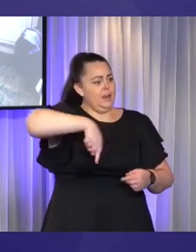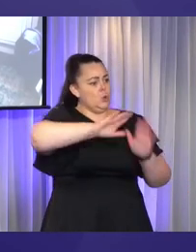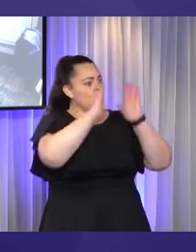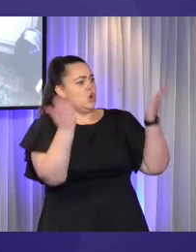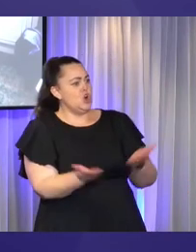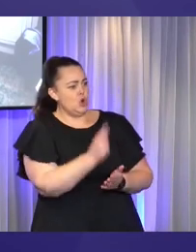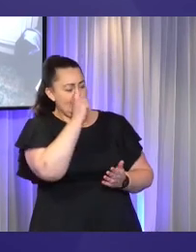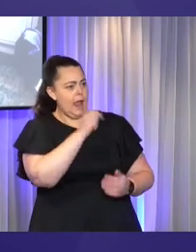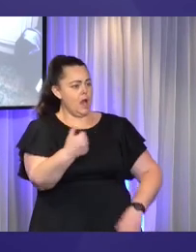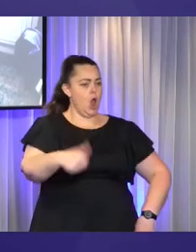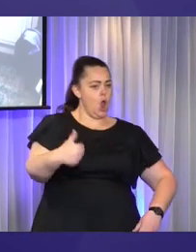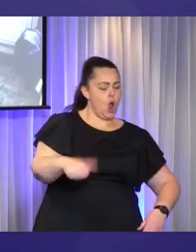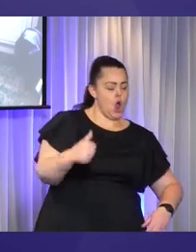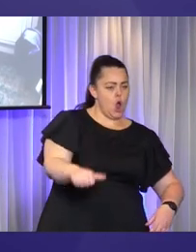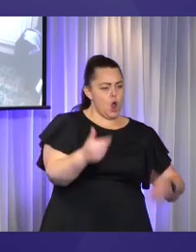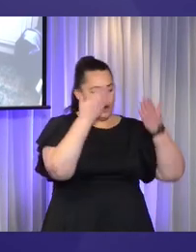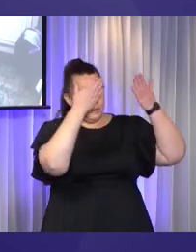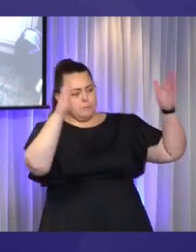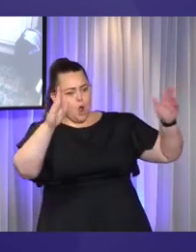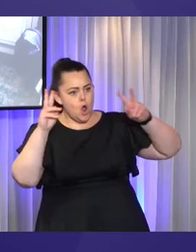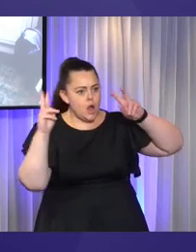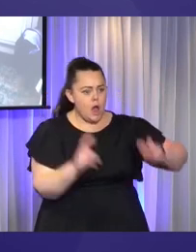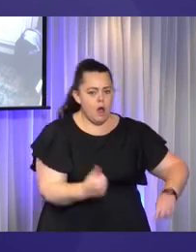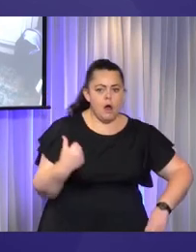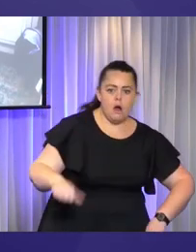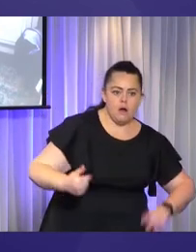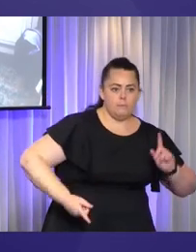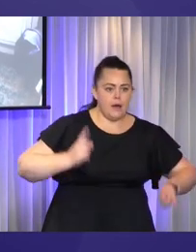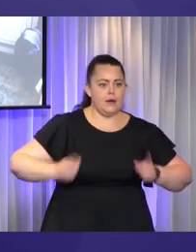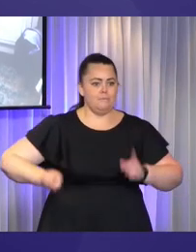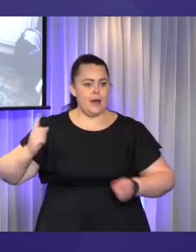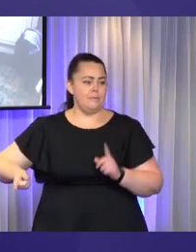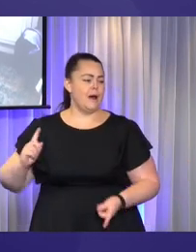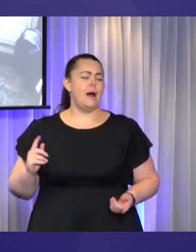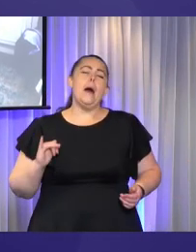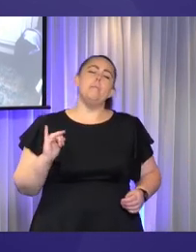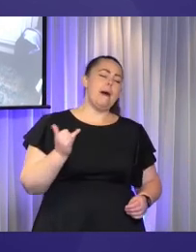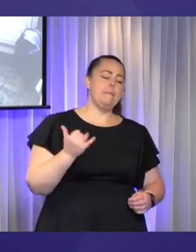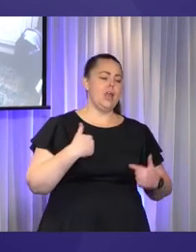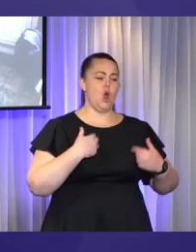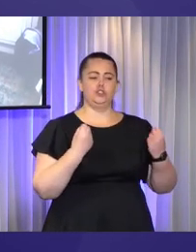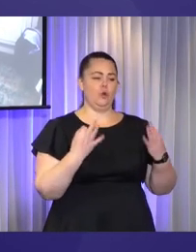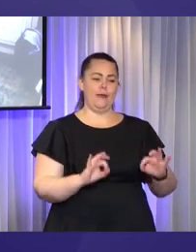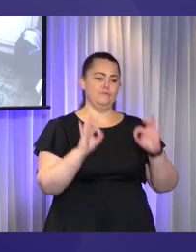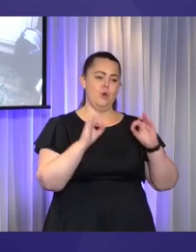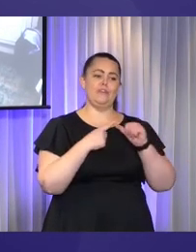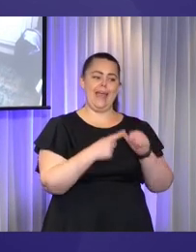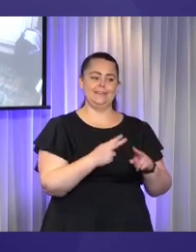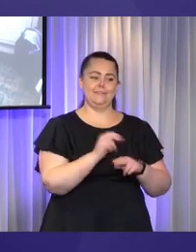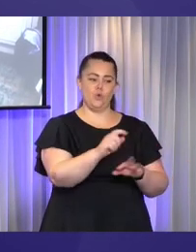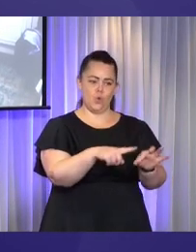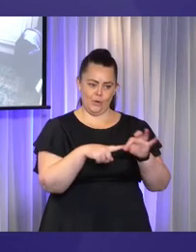that that answers, I don't have a magic bullet for the question, but surely promotion,